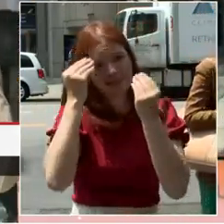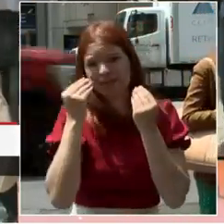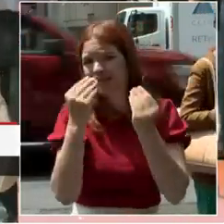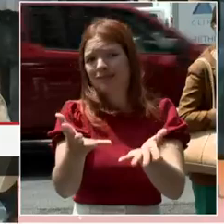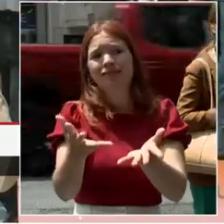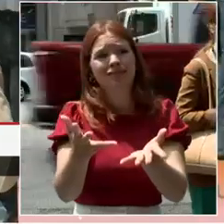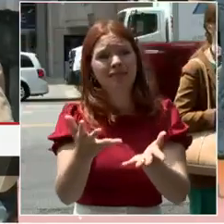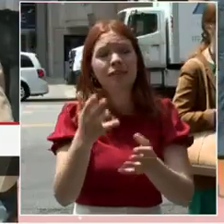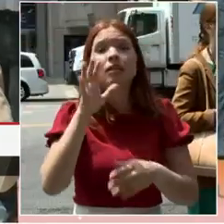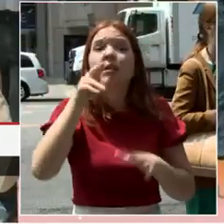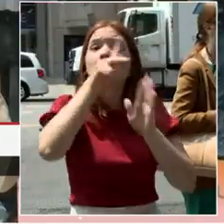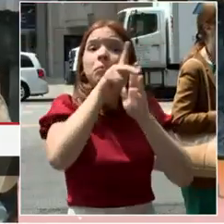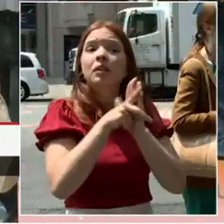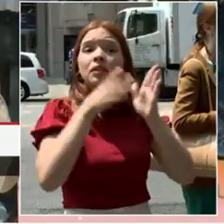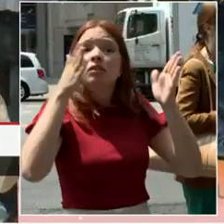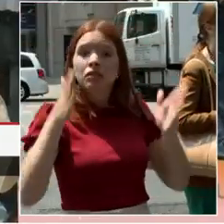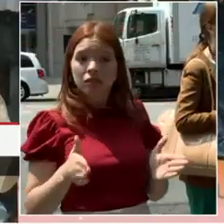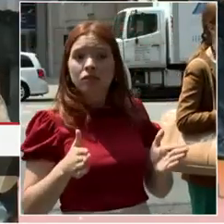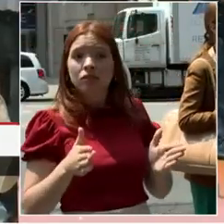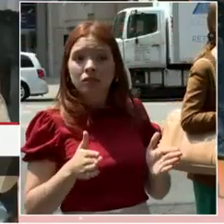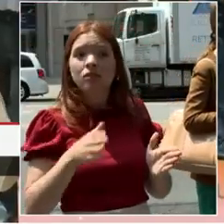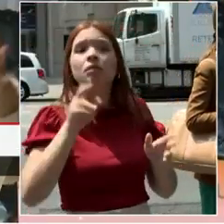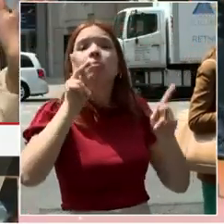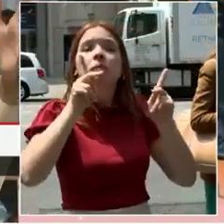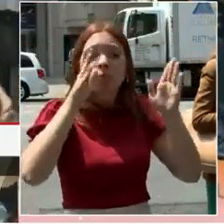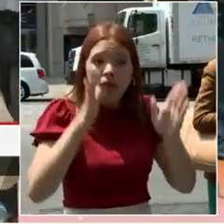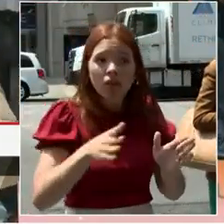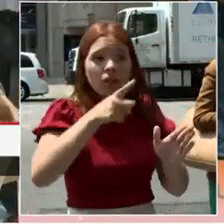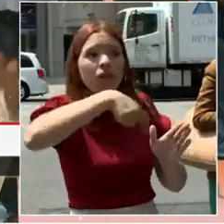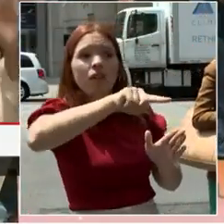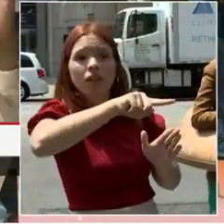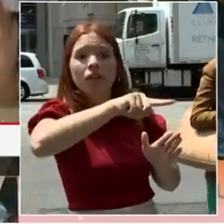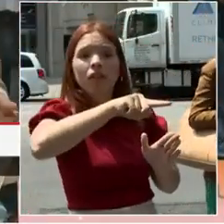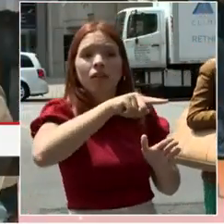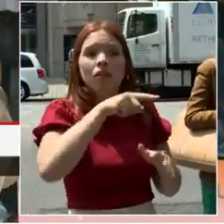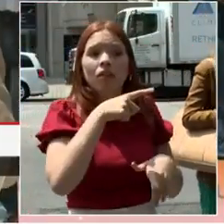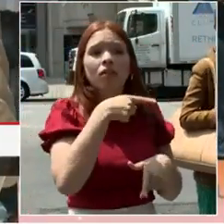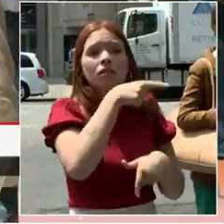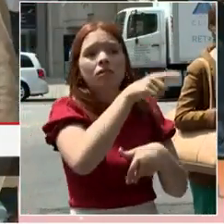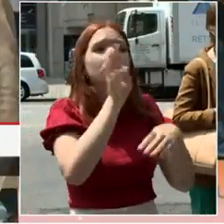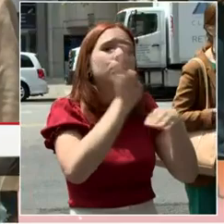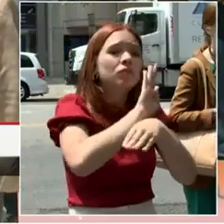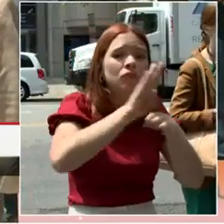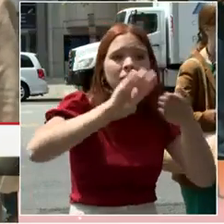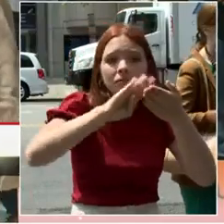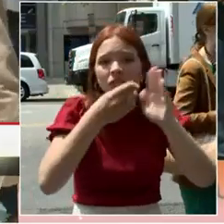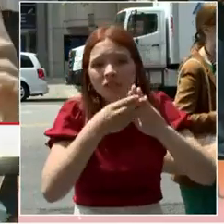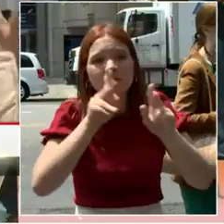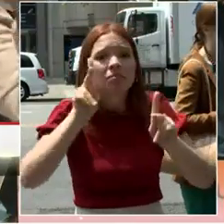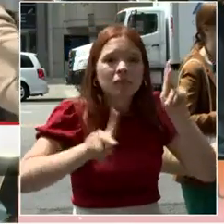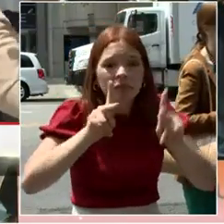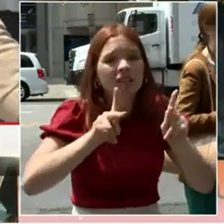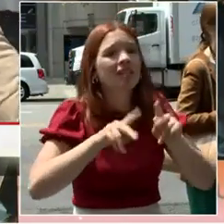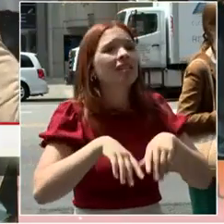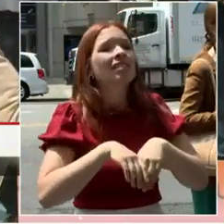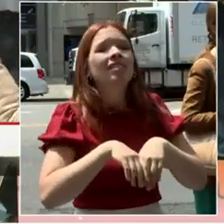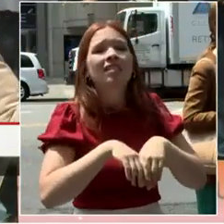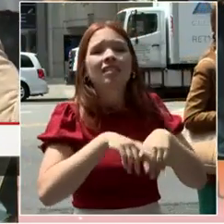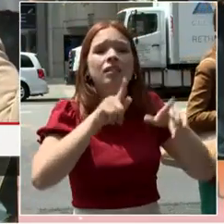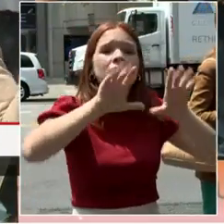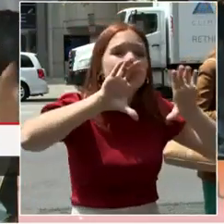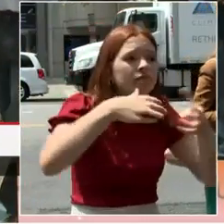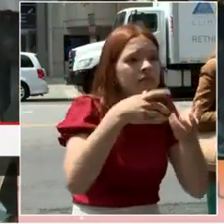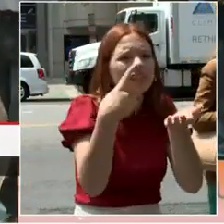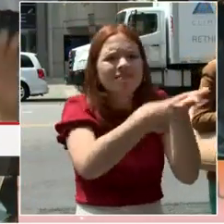We're going to have our business community at the table working on ideas. We're going to have our